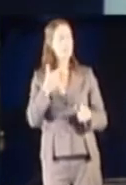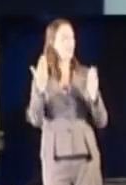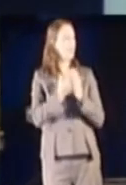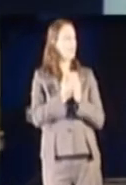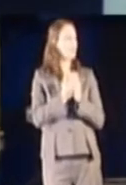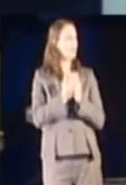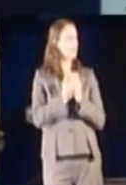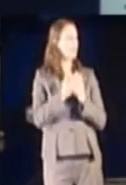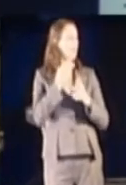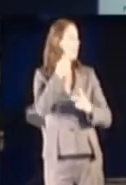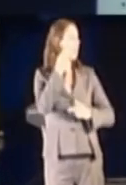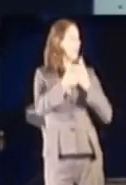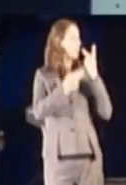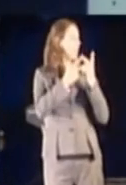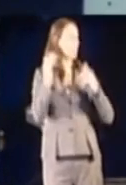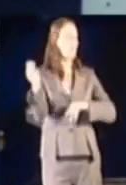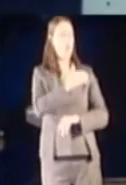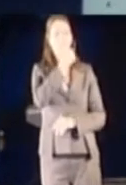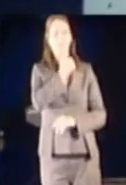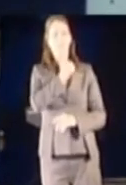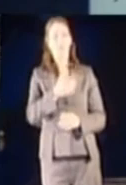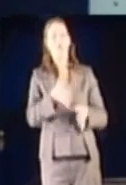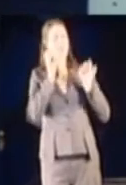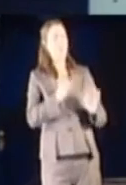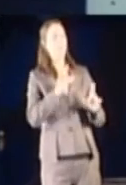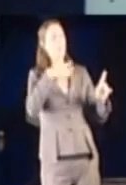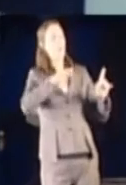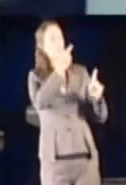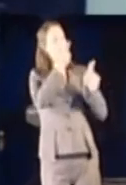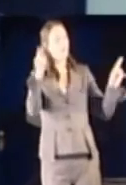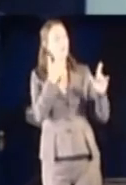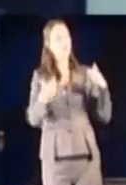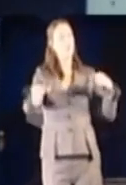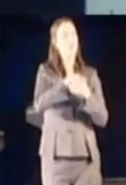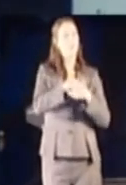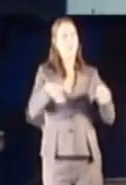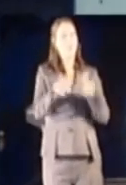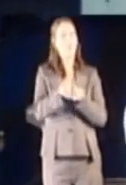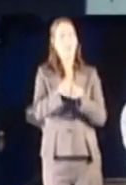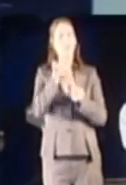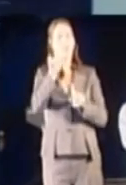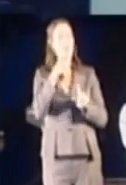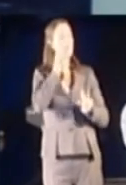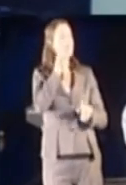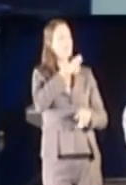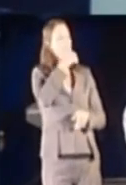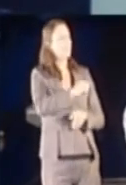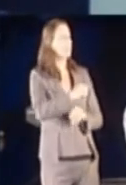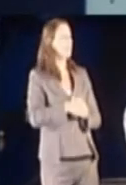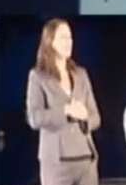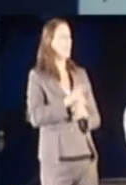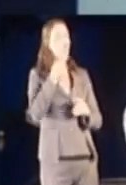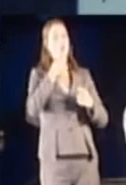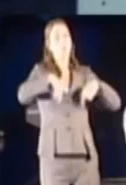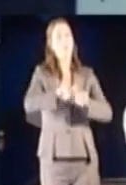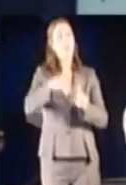song that we're all used to, aren't we? We certainly are. We want you to join in with us as well. So, ladies and gentlemen, we